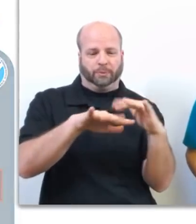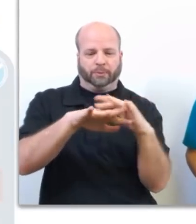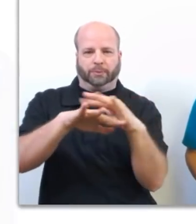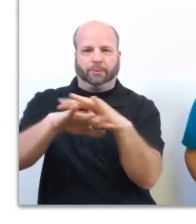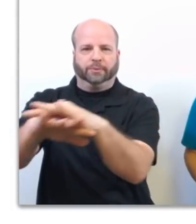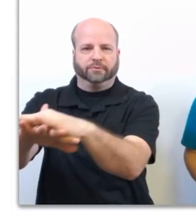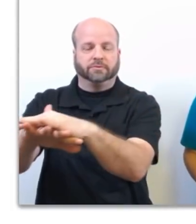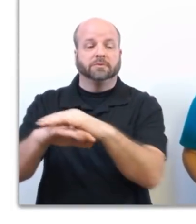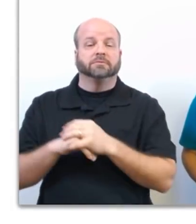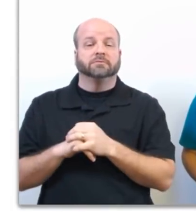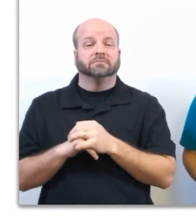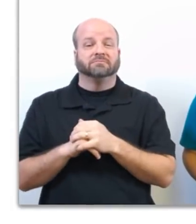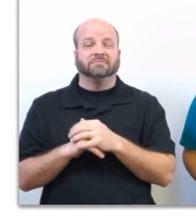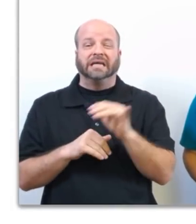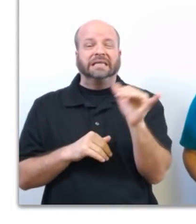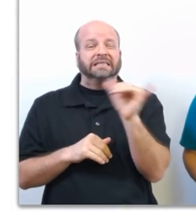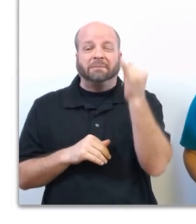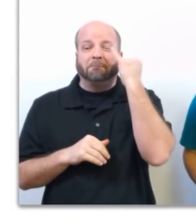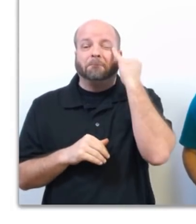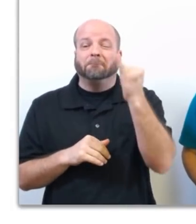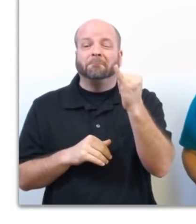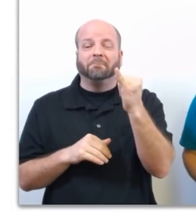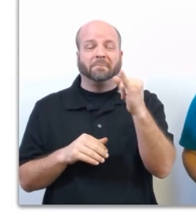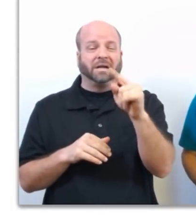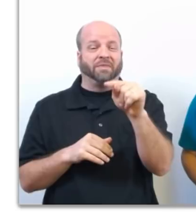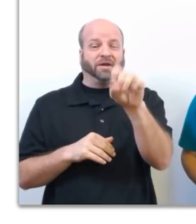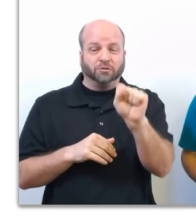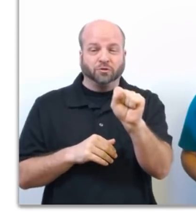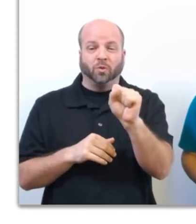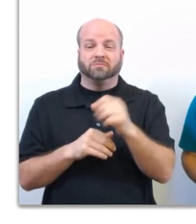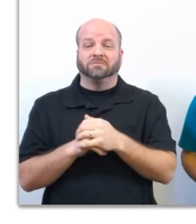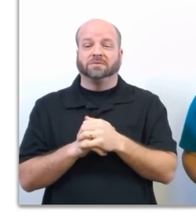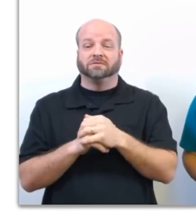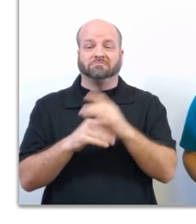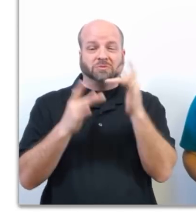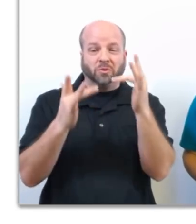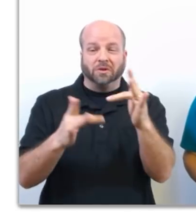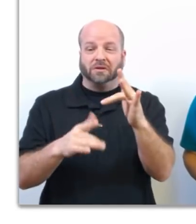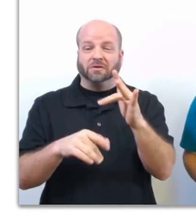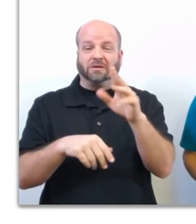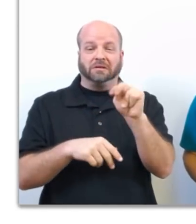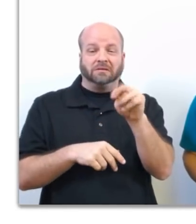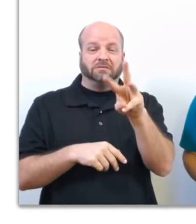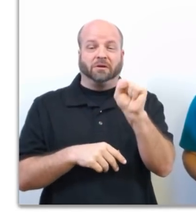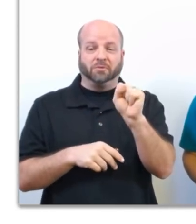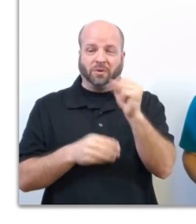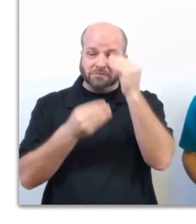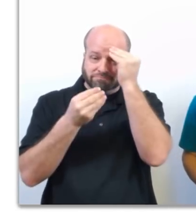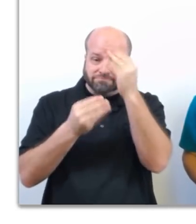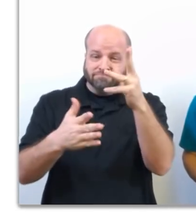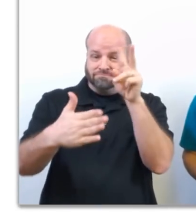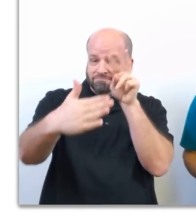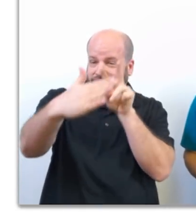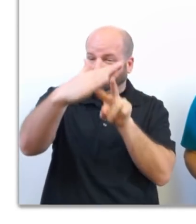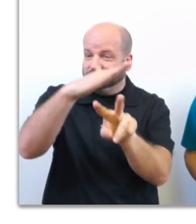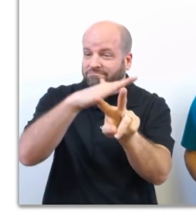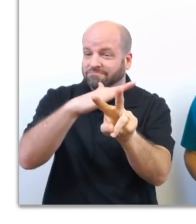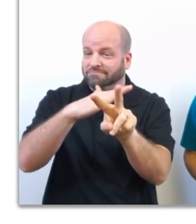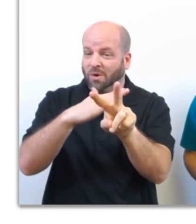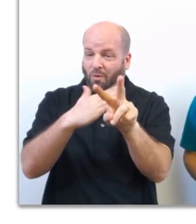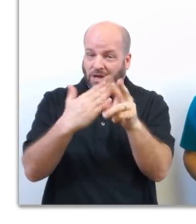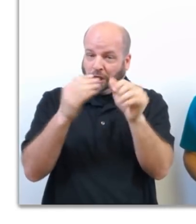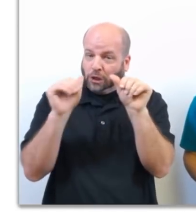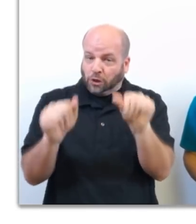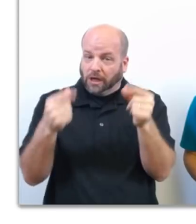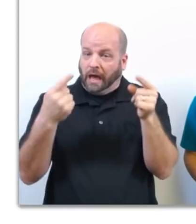Similar to severe thunderstorms and tornadoes, the National Weather Service issues forecasts to let you know when conditions could become